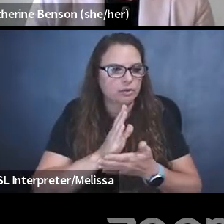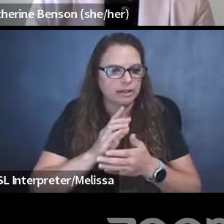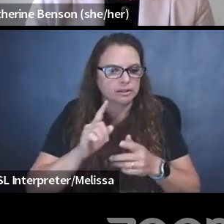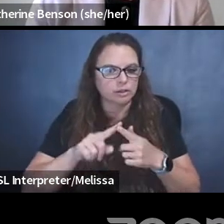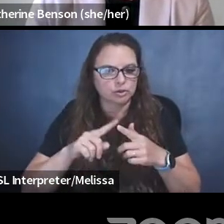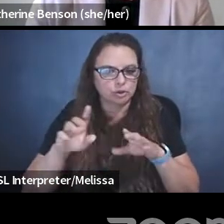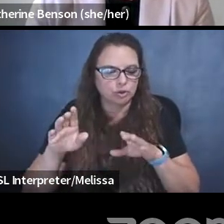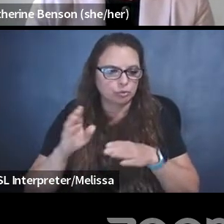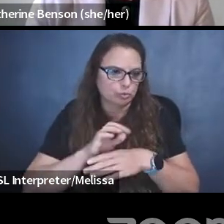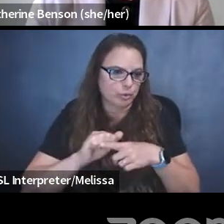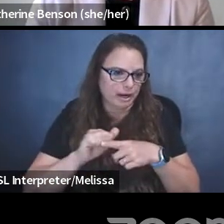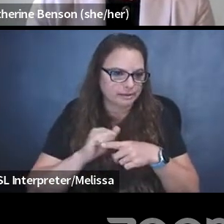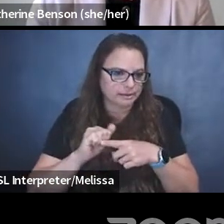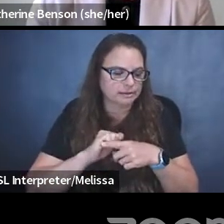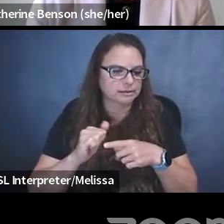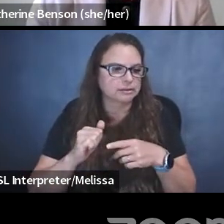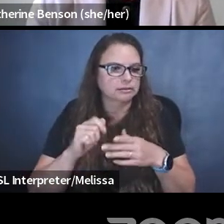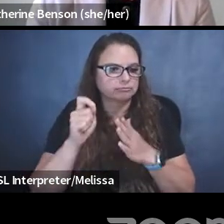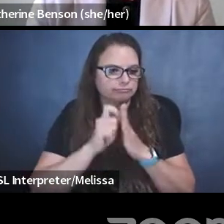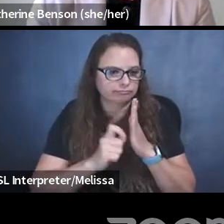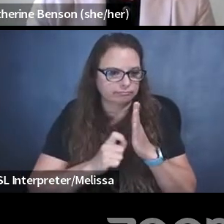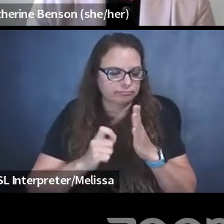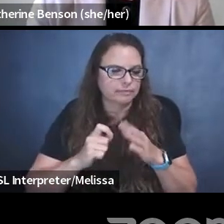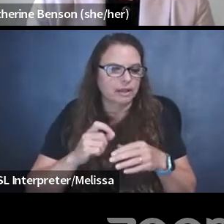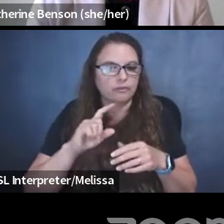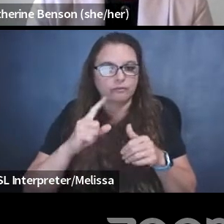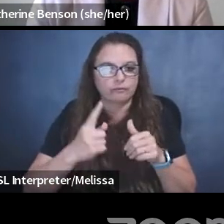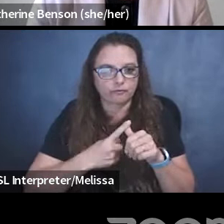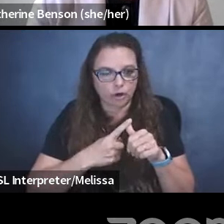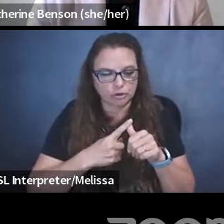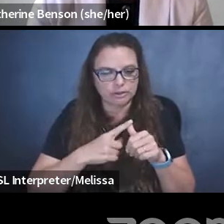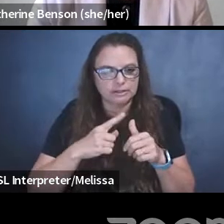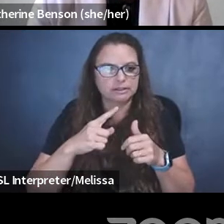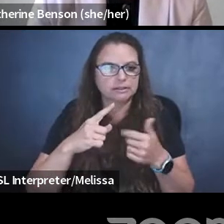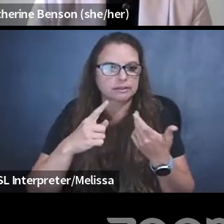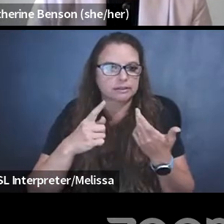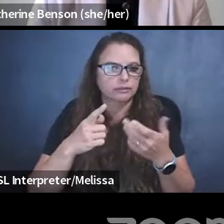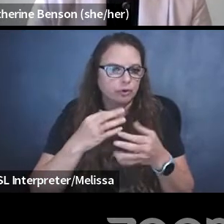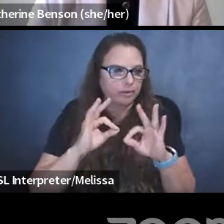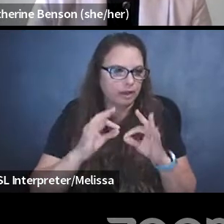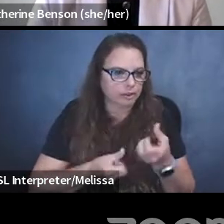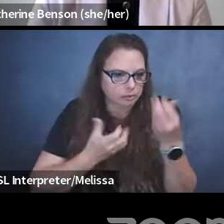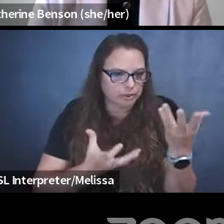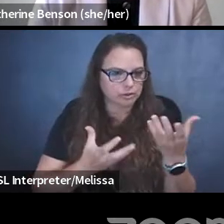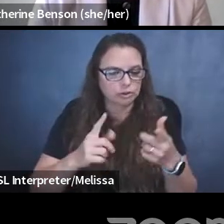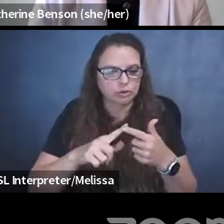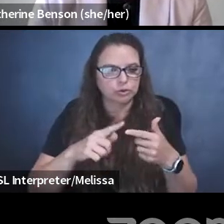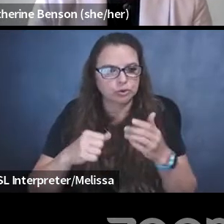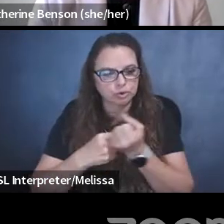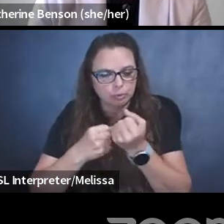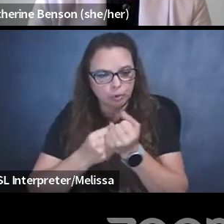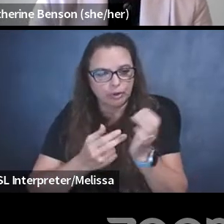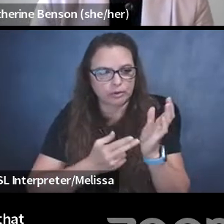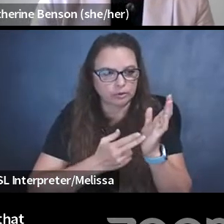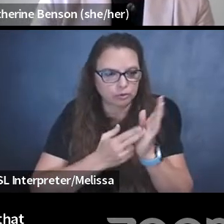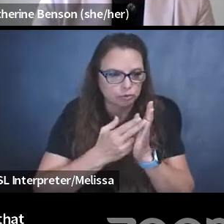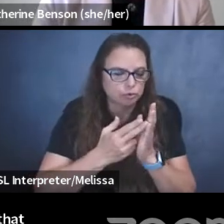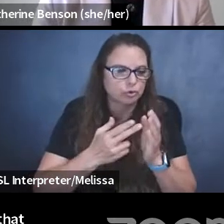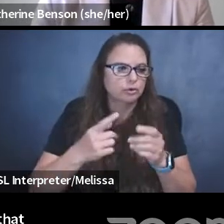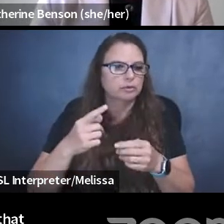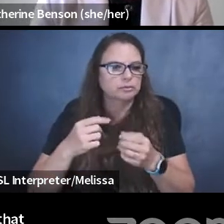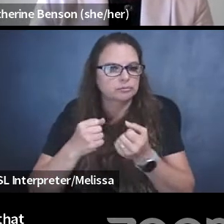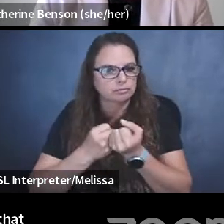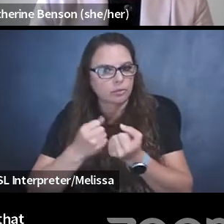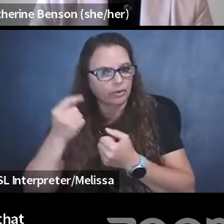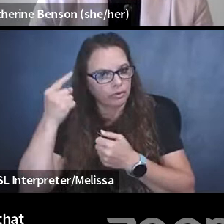first one being freedom of expression, the ability for us to report the truth and share thought, belief and opinion, the right to a free